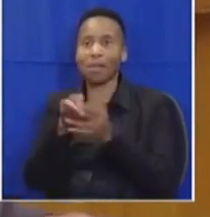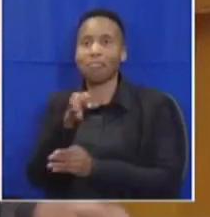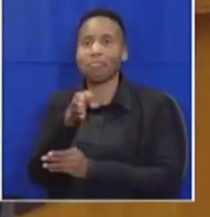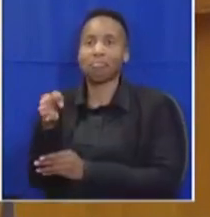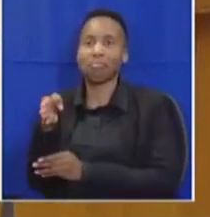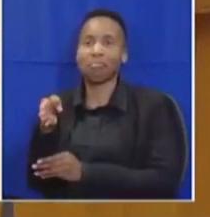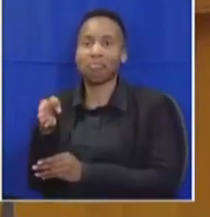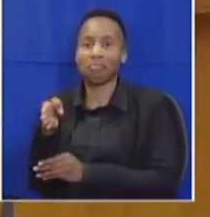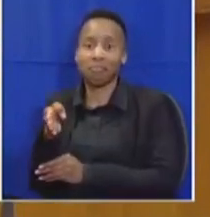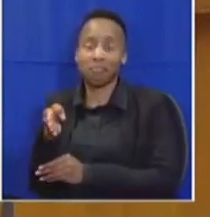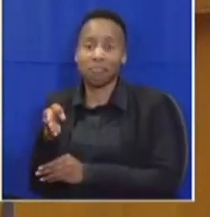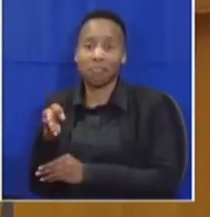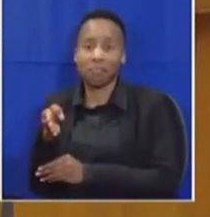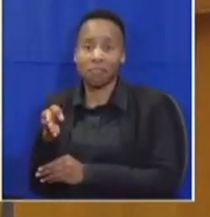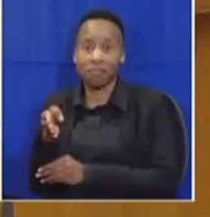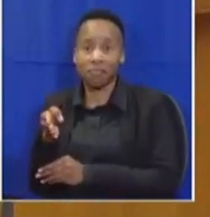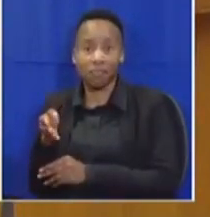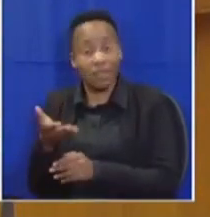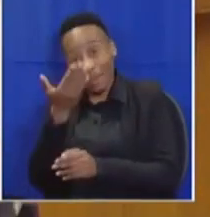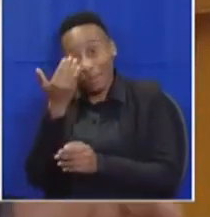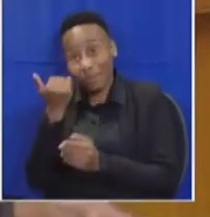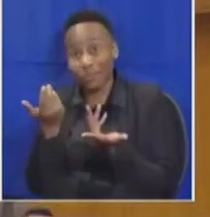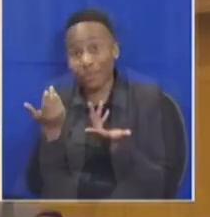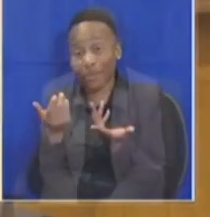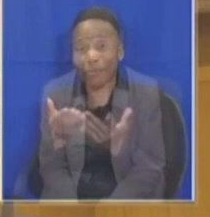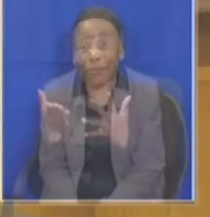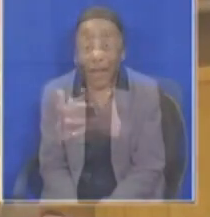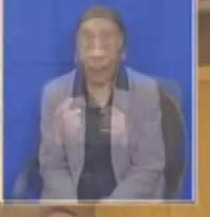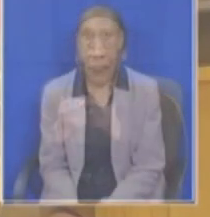I don't know necessitated by what, but it's a break.